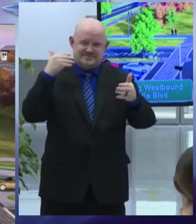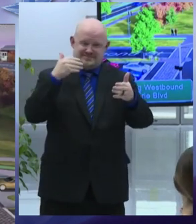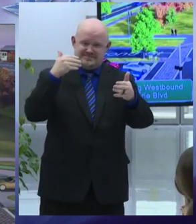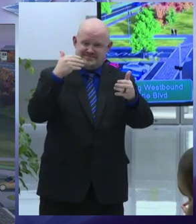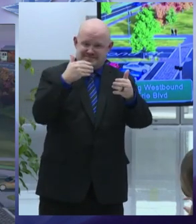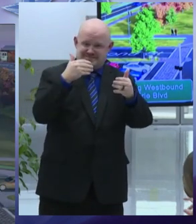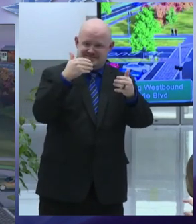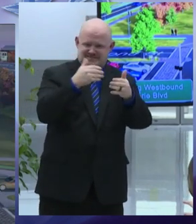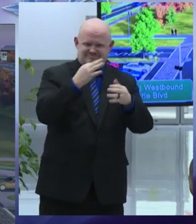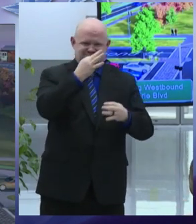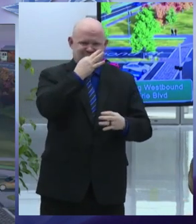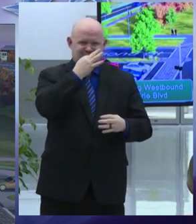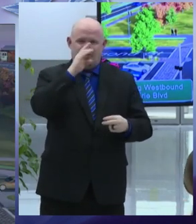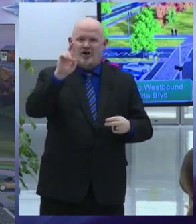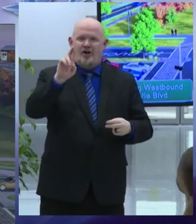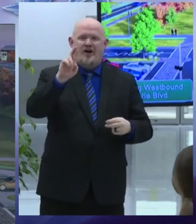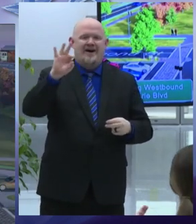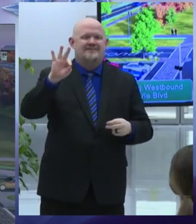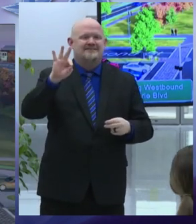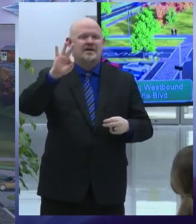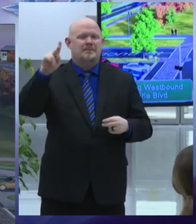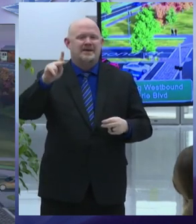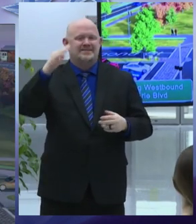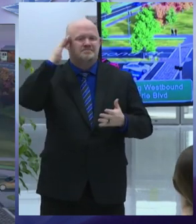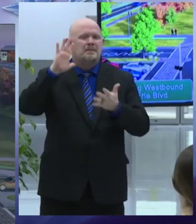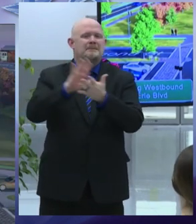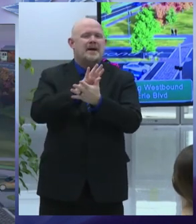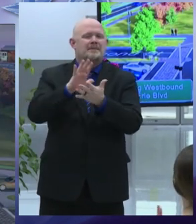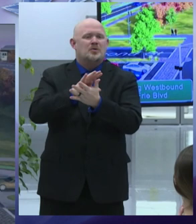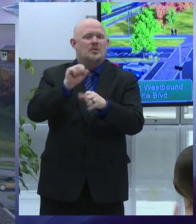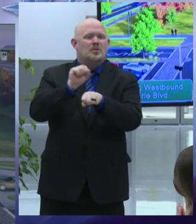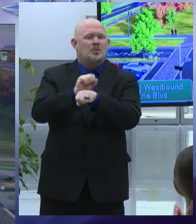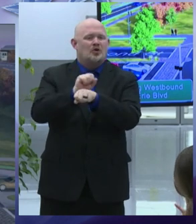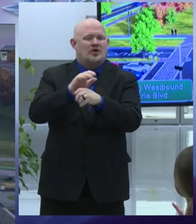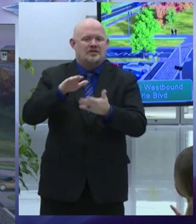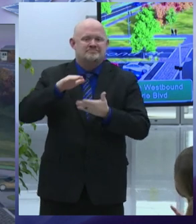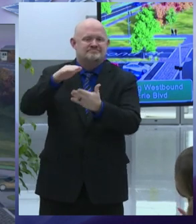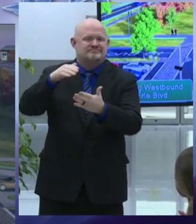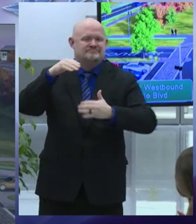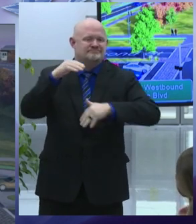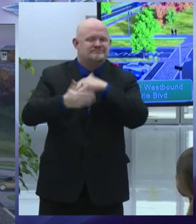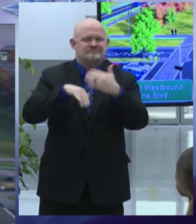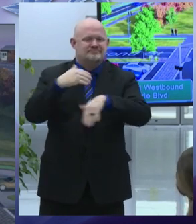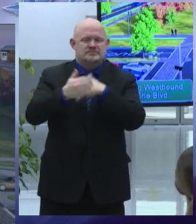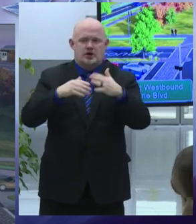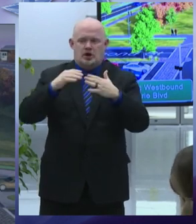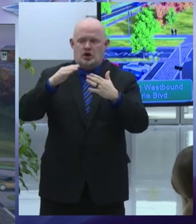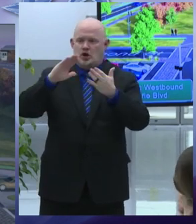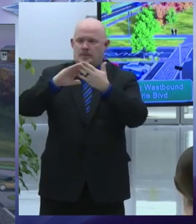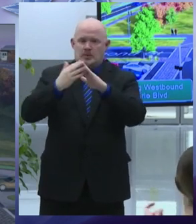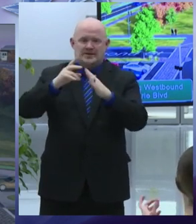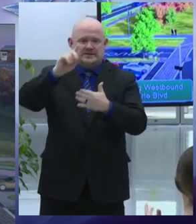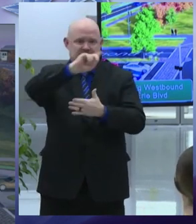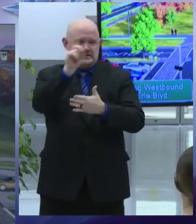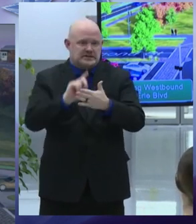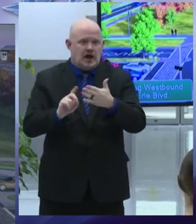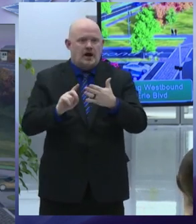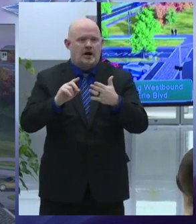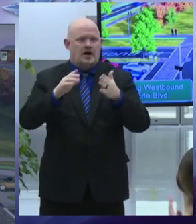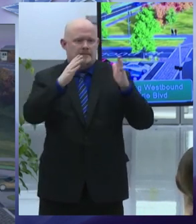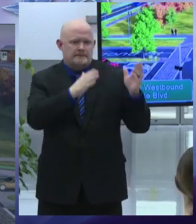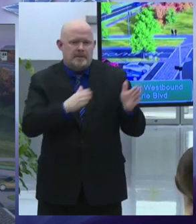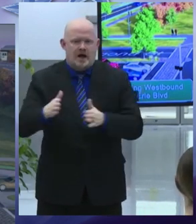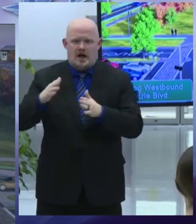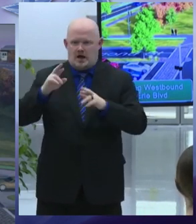design master planner to work for the people of syracuse this experienced national firm will help us re-knit our urban fabric maximize